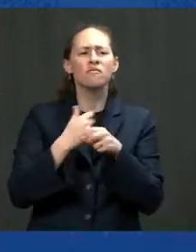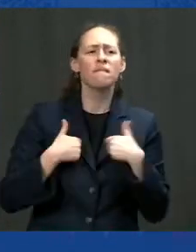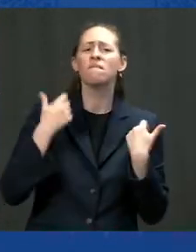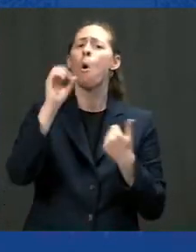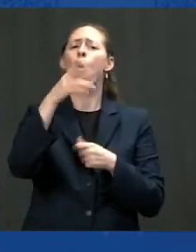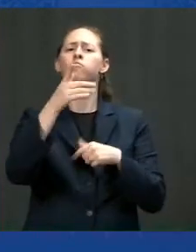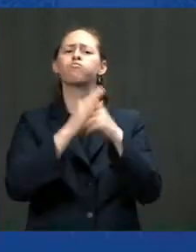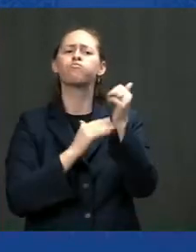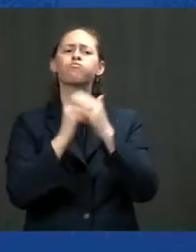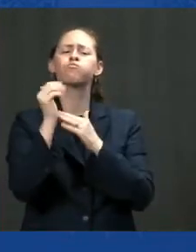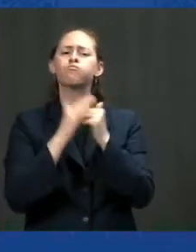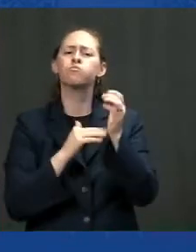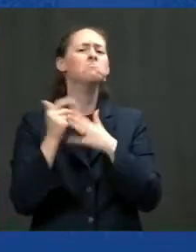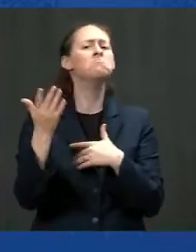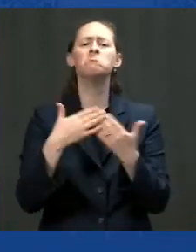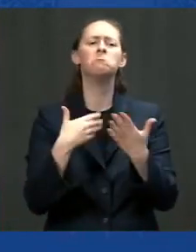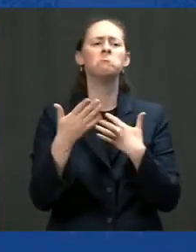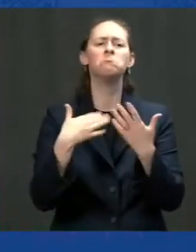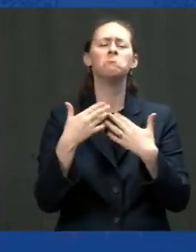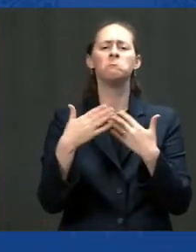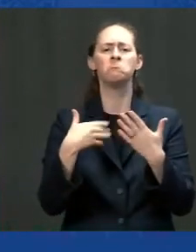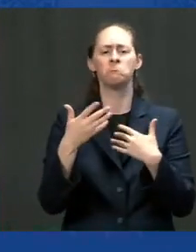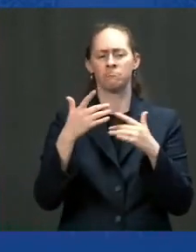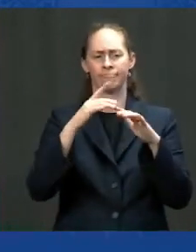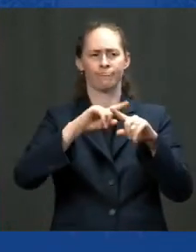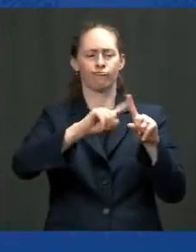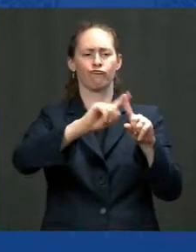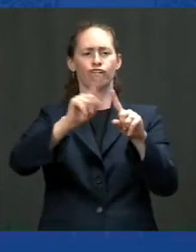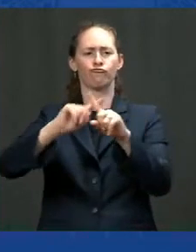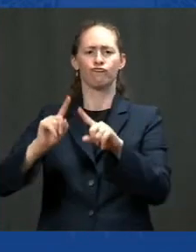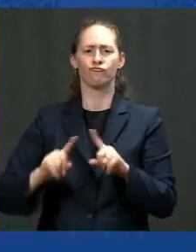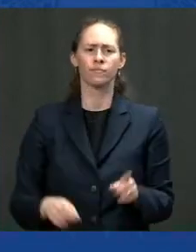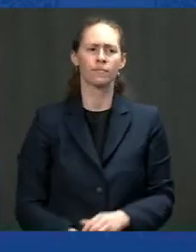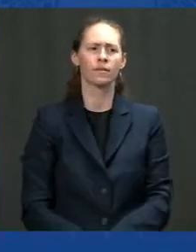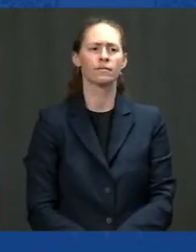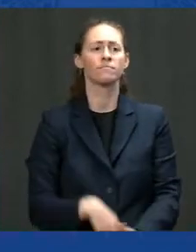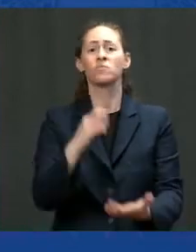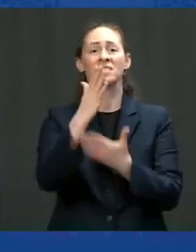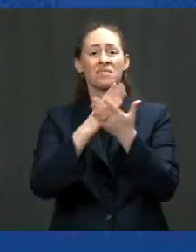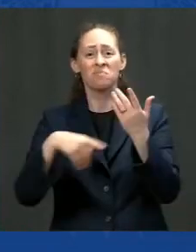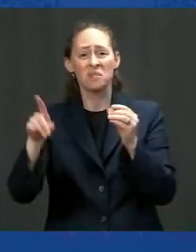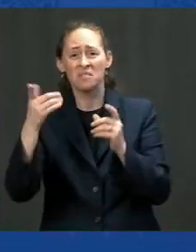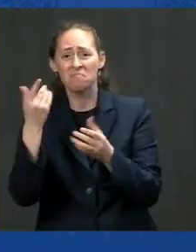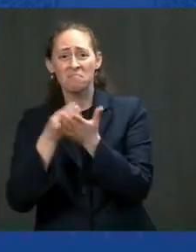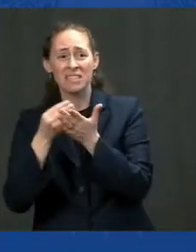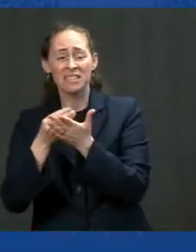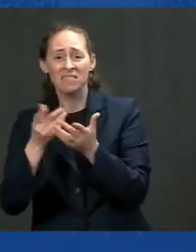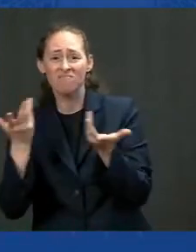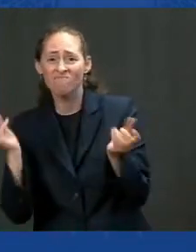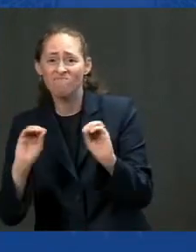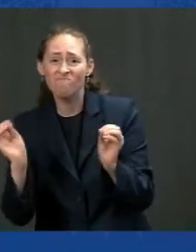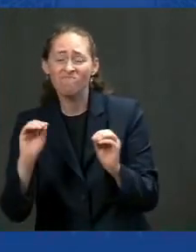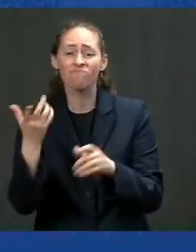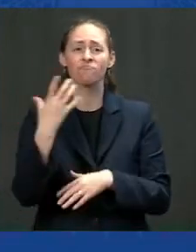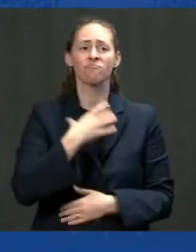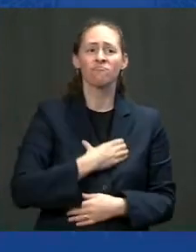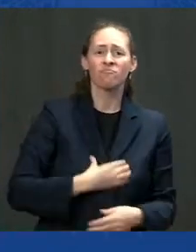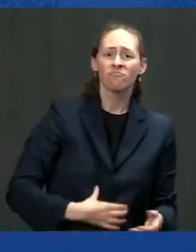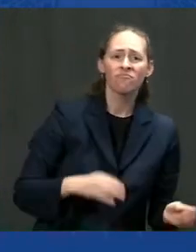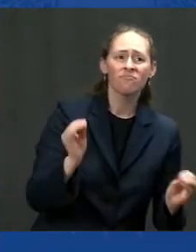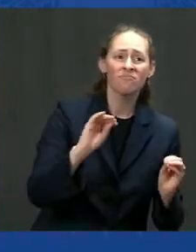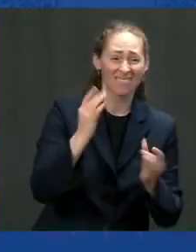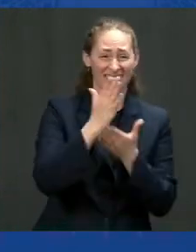the kid who comes from the background that's deprived is going to hear by the time they get to first grade a million